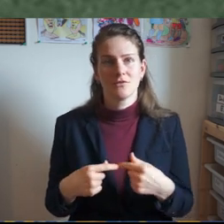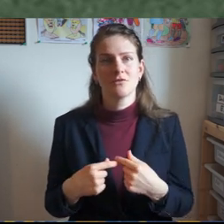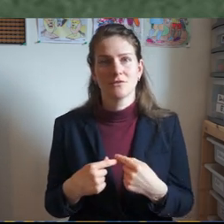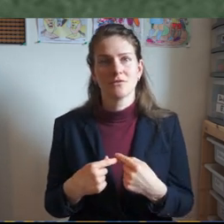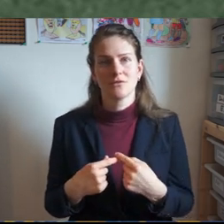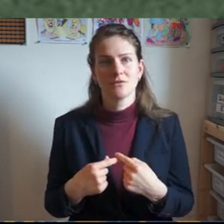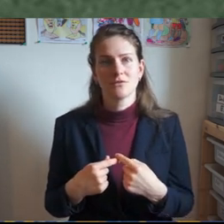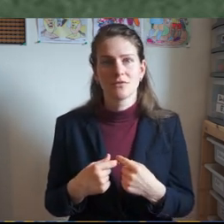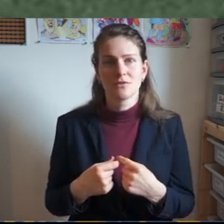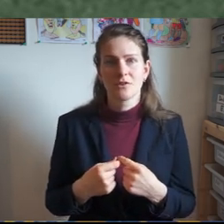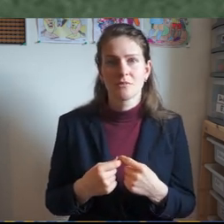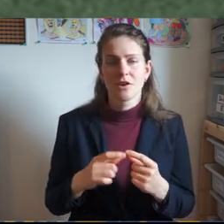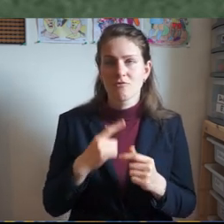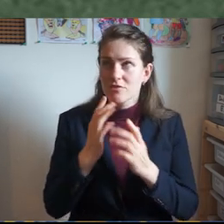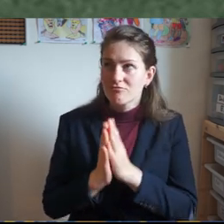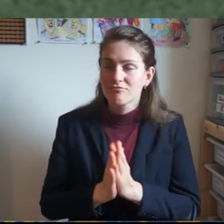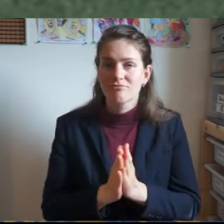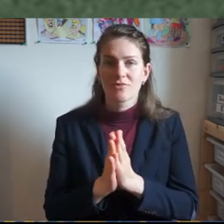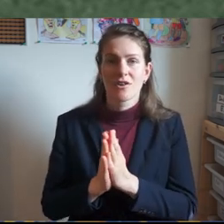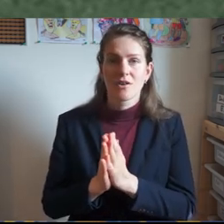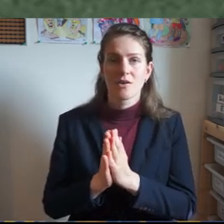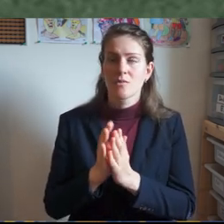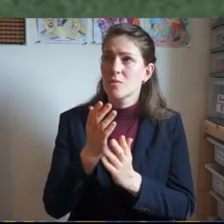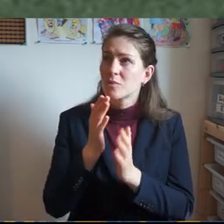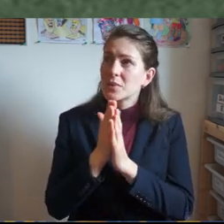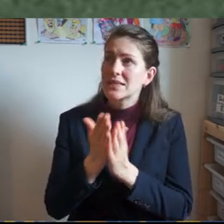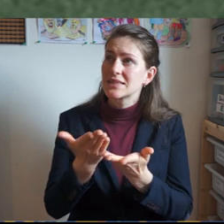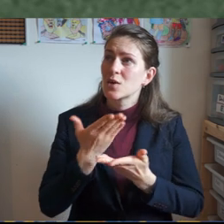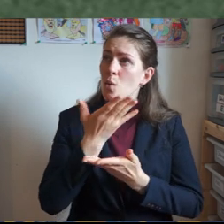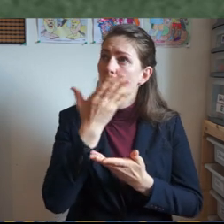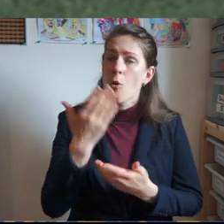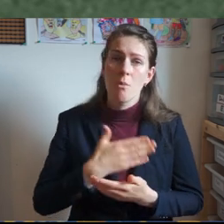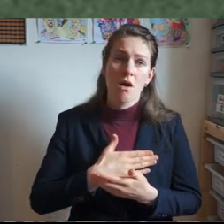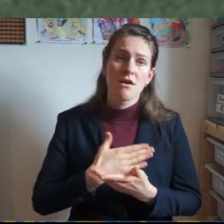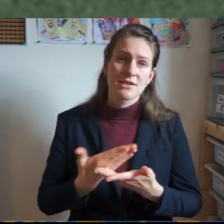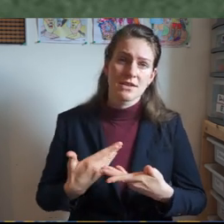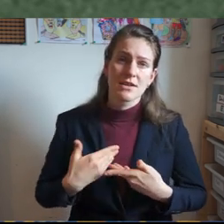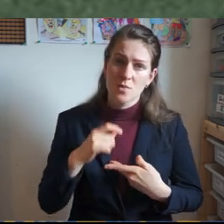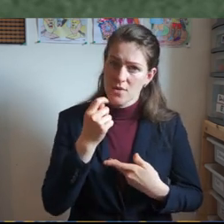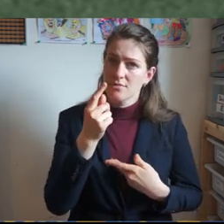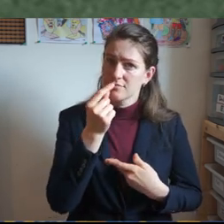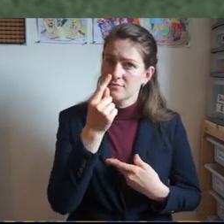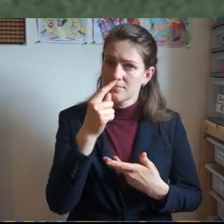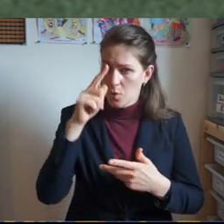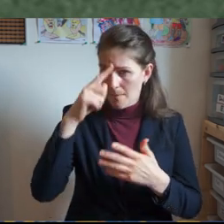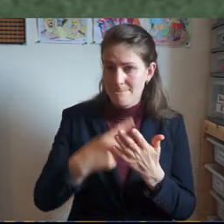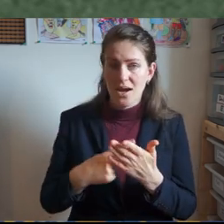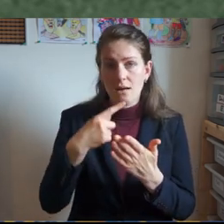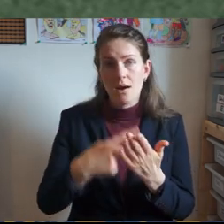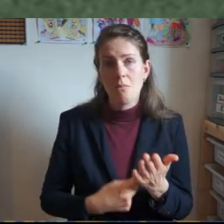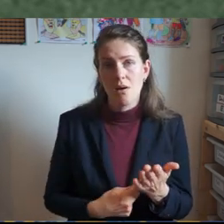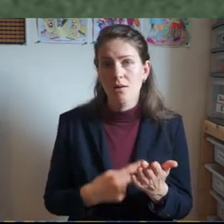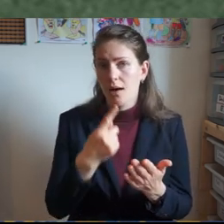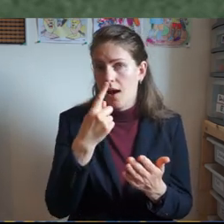a warm heart then we'll be able to obey the commandments of God and these commandments